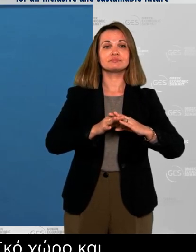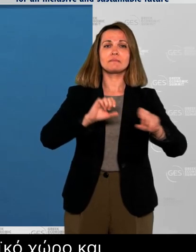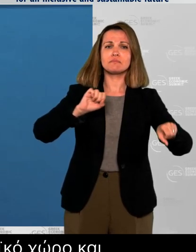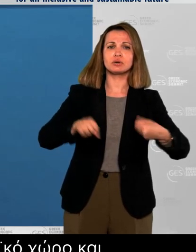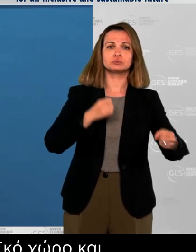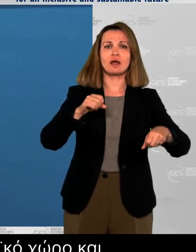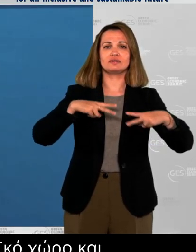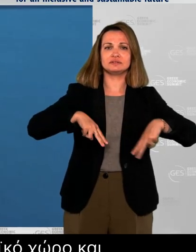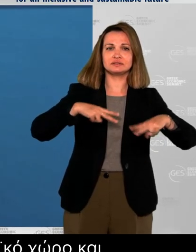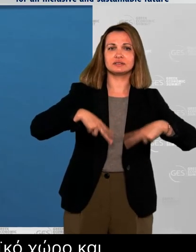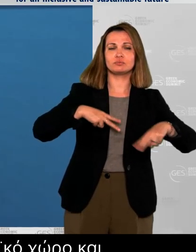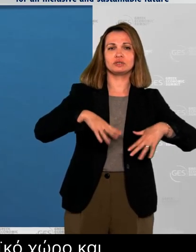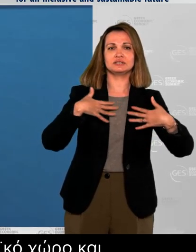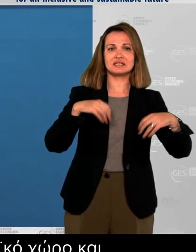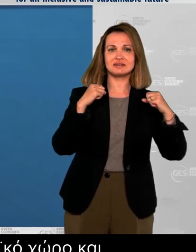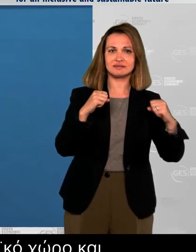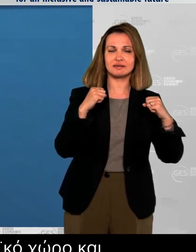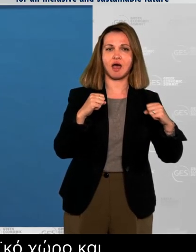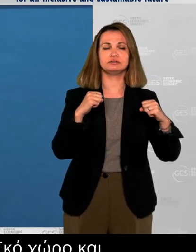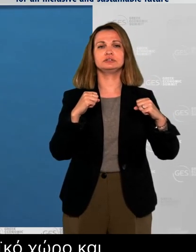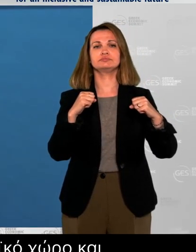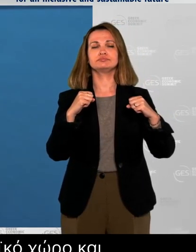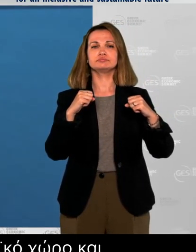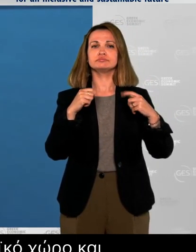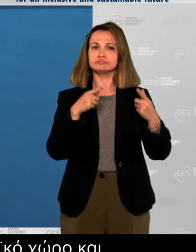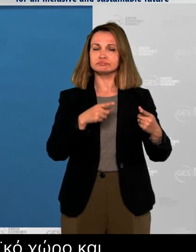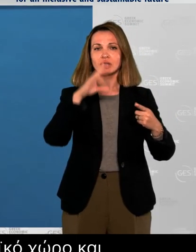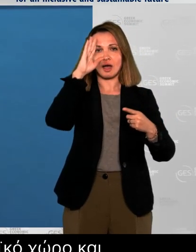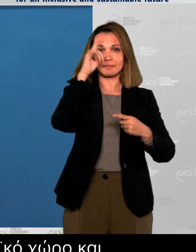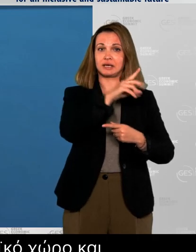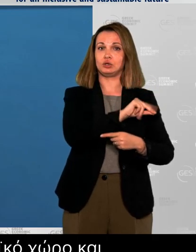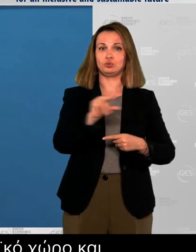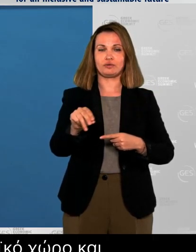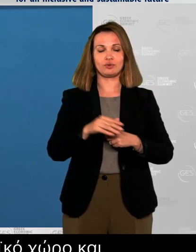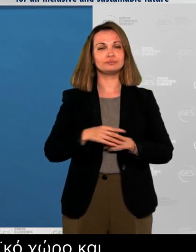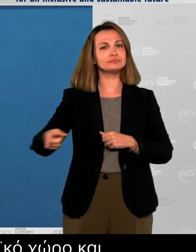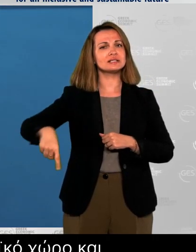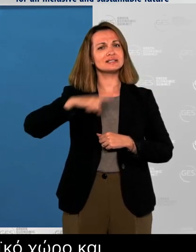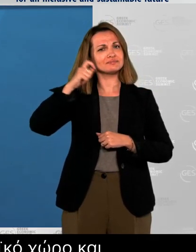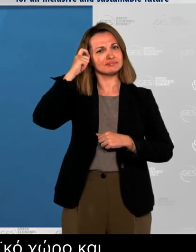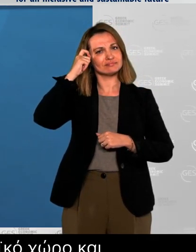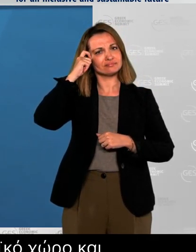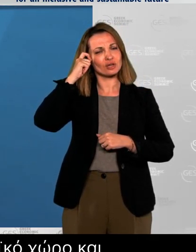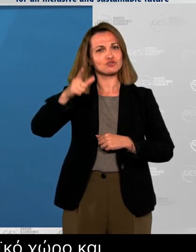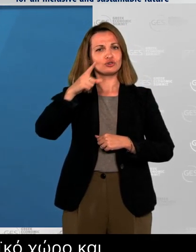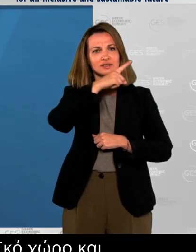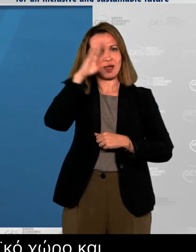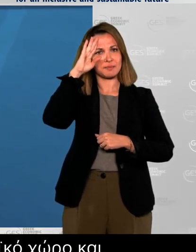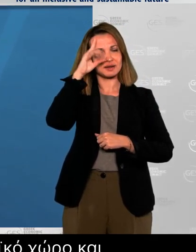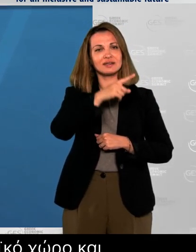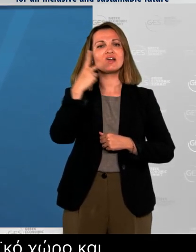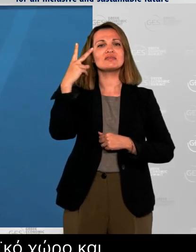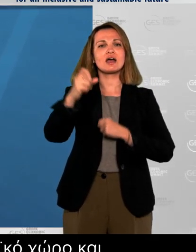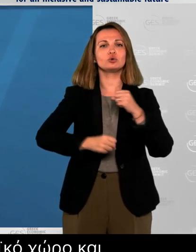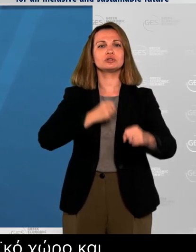course, was also notable as the United States celebrated with Greece its bicentennial, reflecting our historic friendship and the great progress